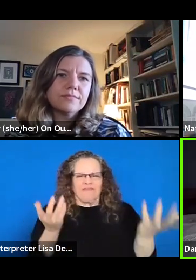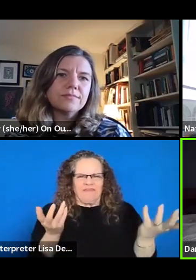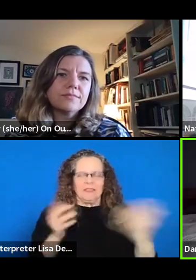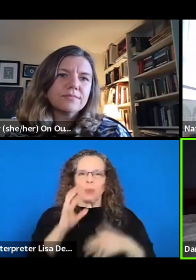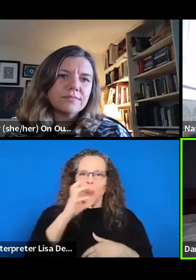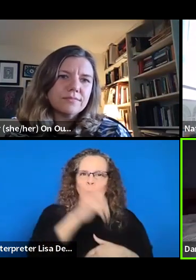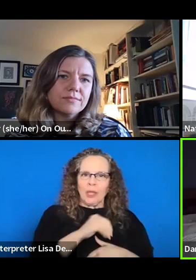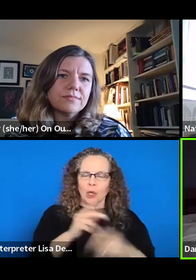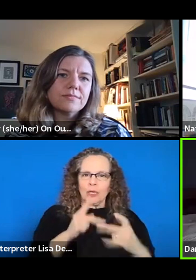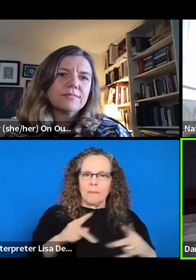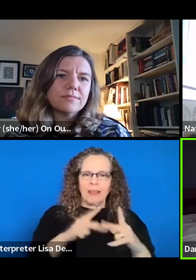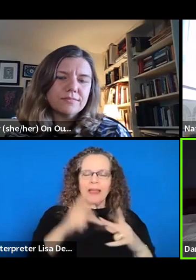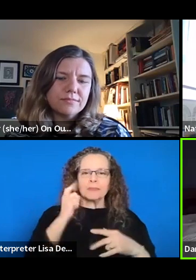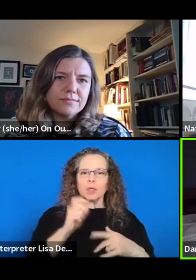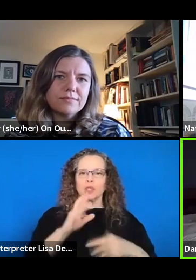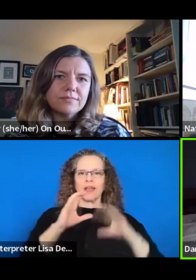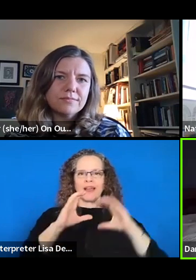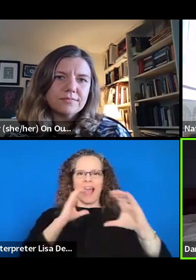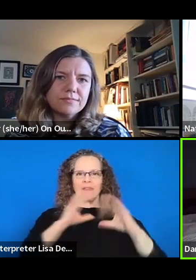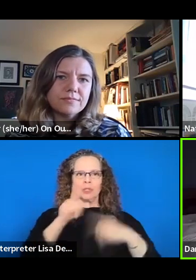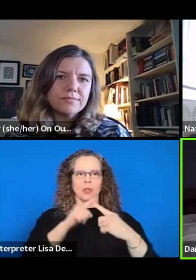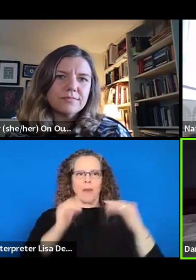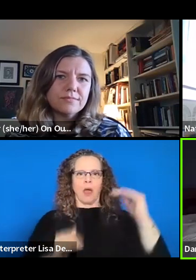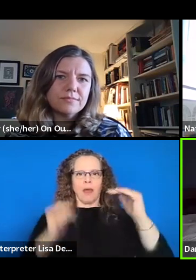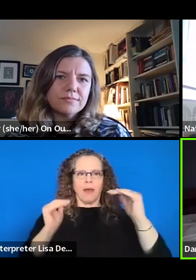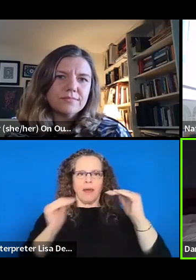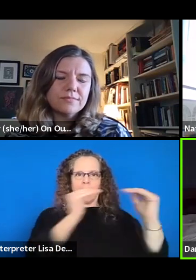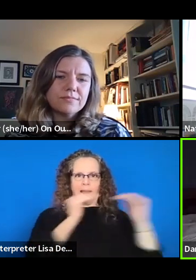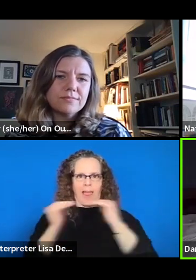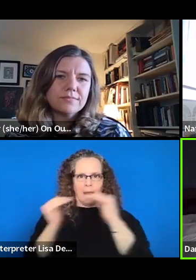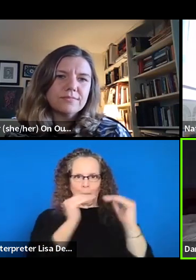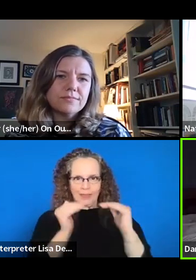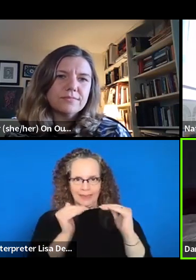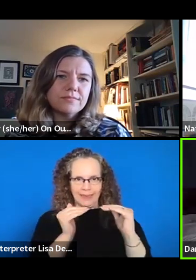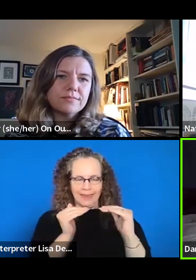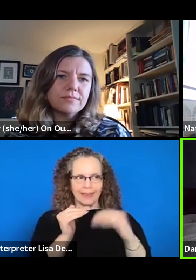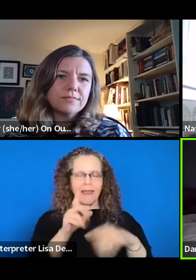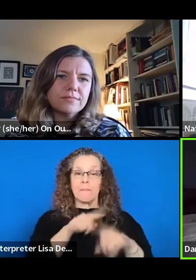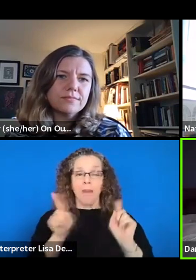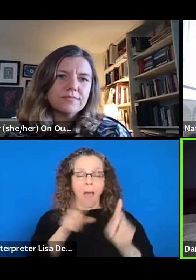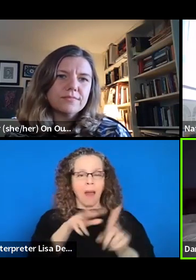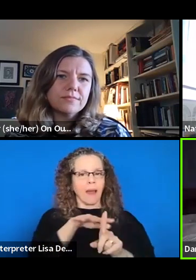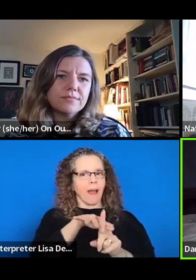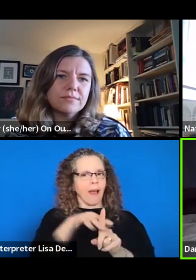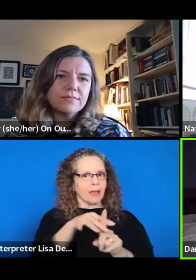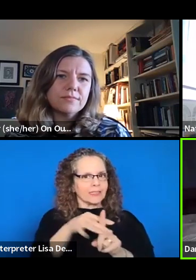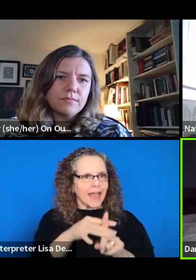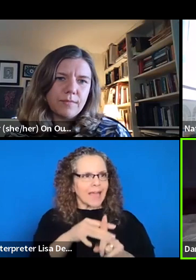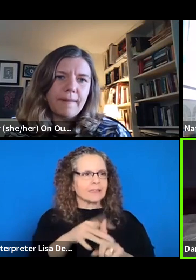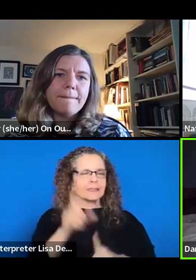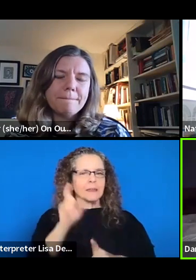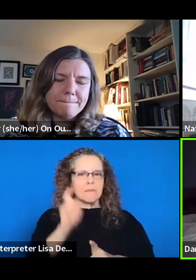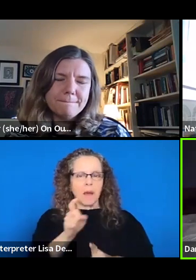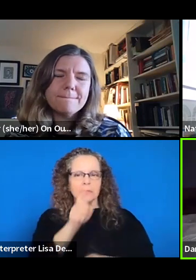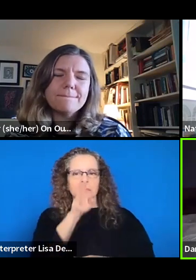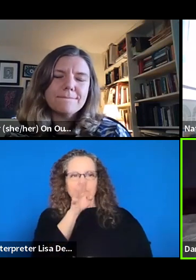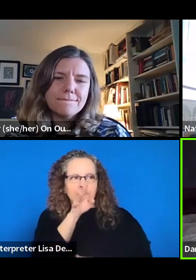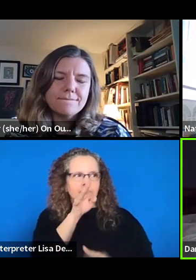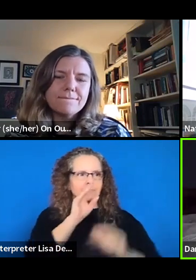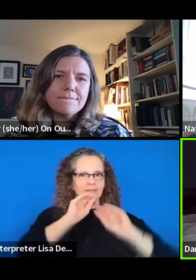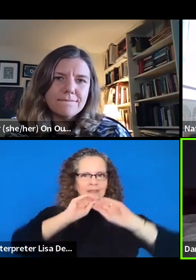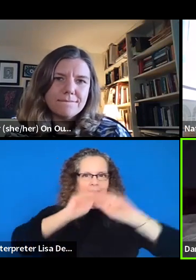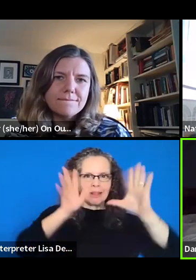conversation around equity is so incredibly contextual. It does really require articulation, transparency, conversation,